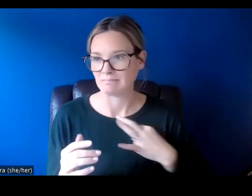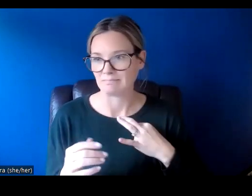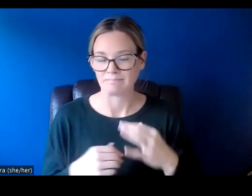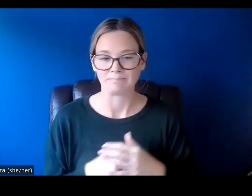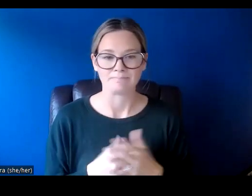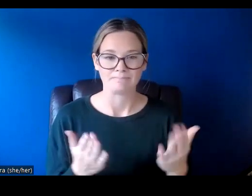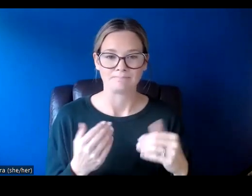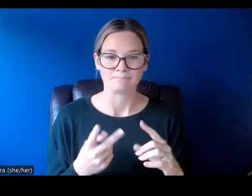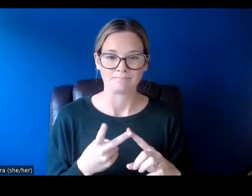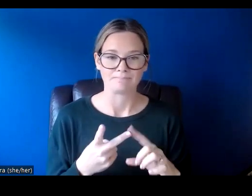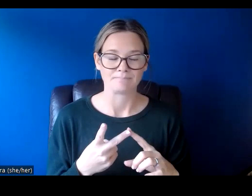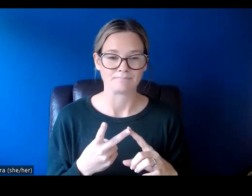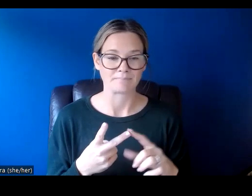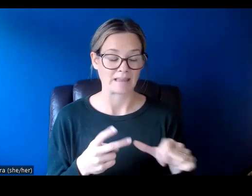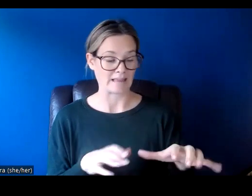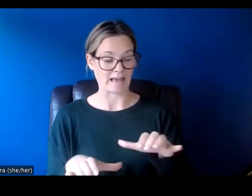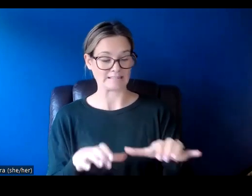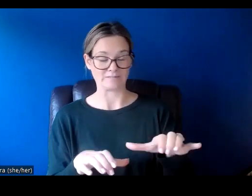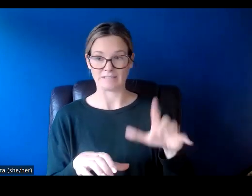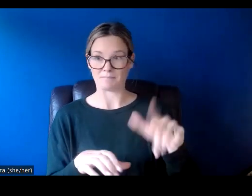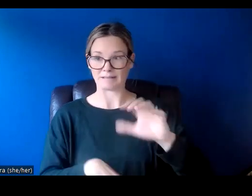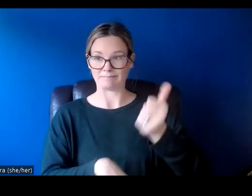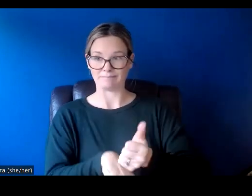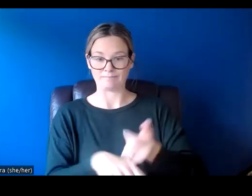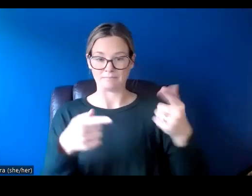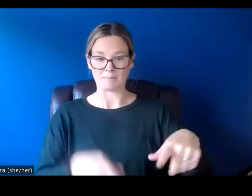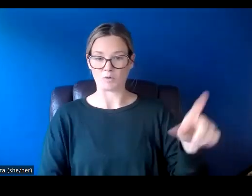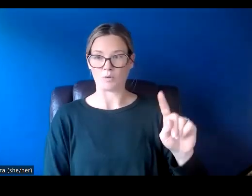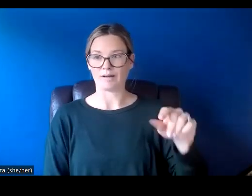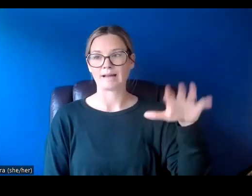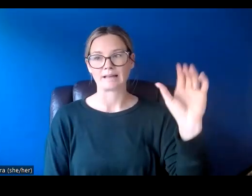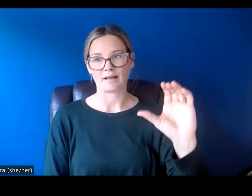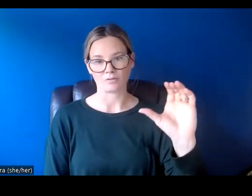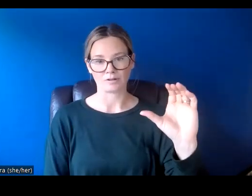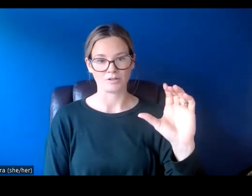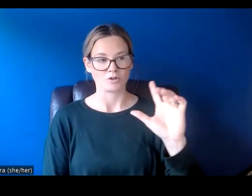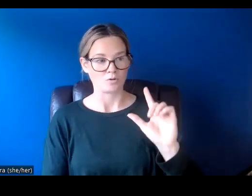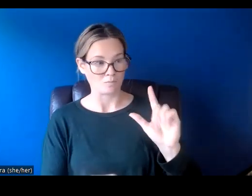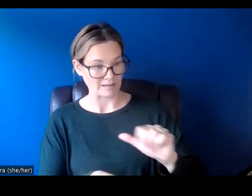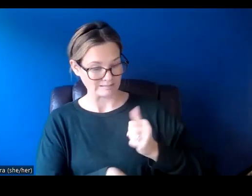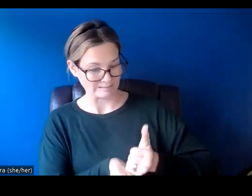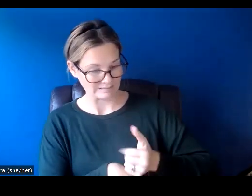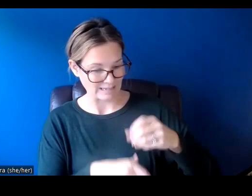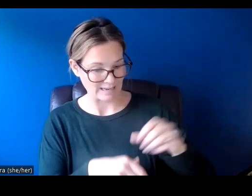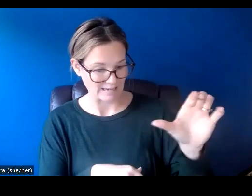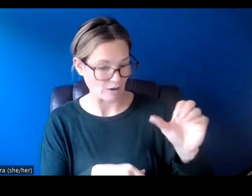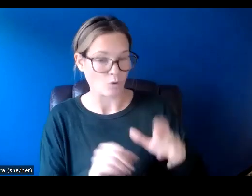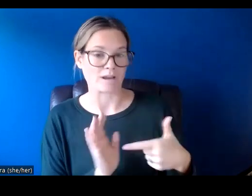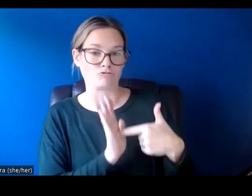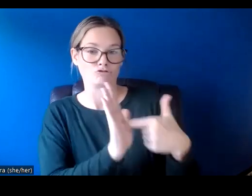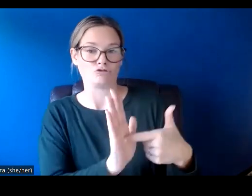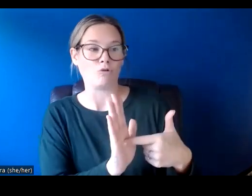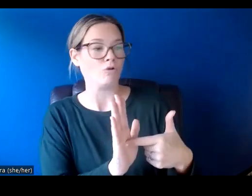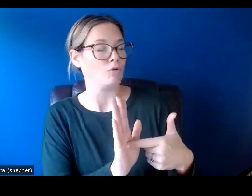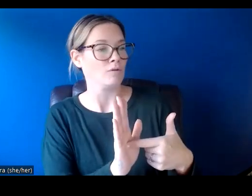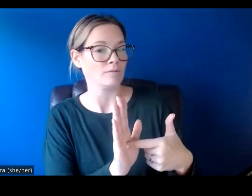The activities must take place in Calgary and applicants must either be Calgary-based or be able to demonstrate that